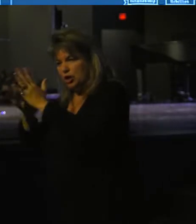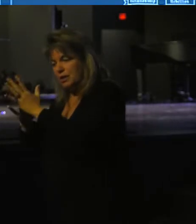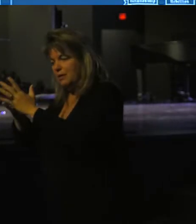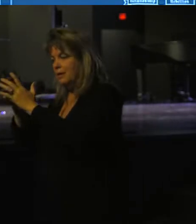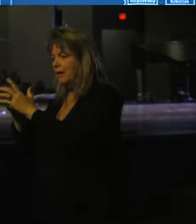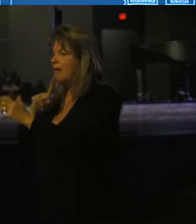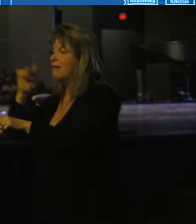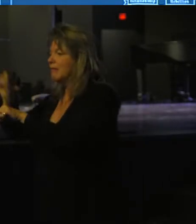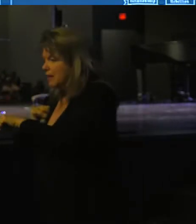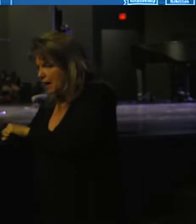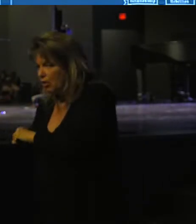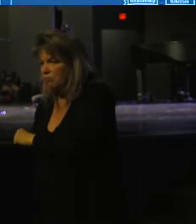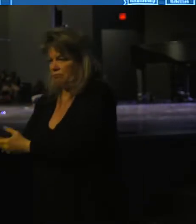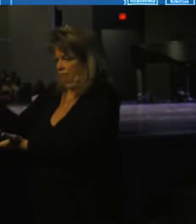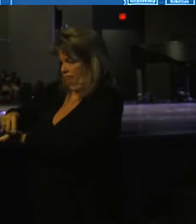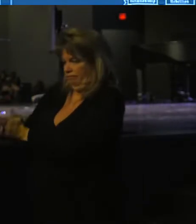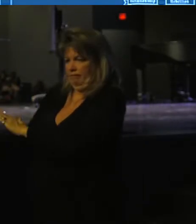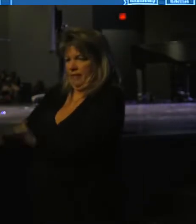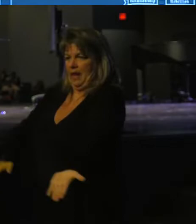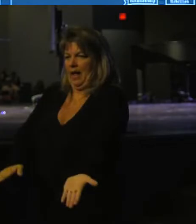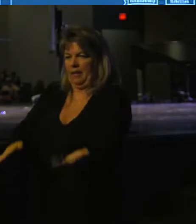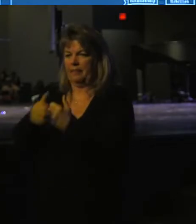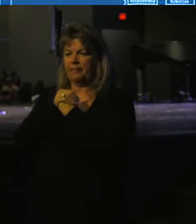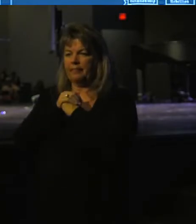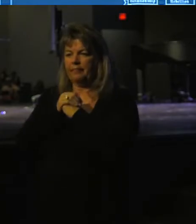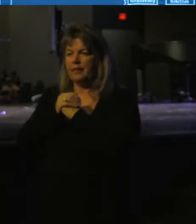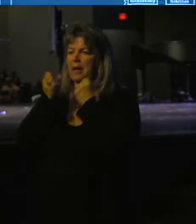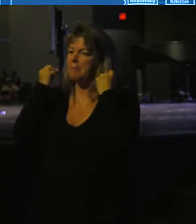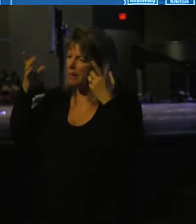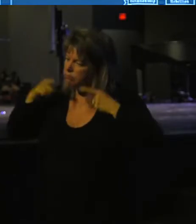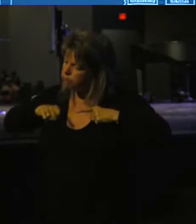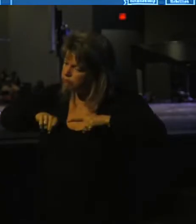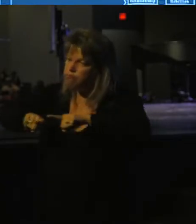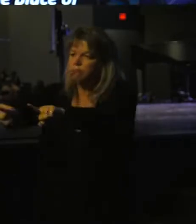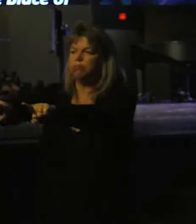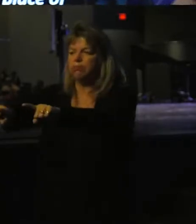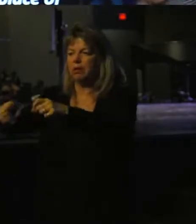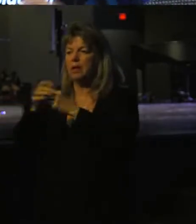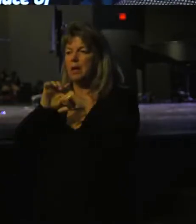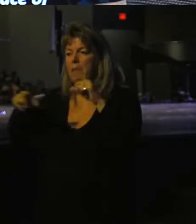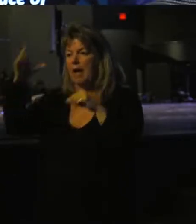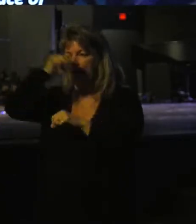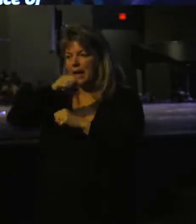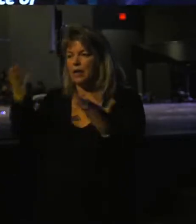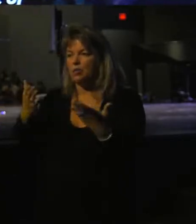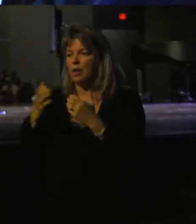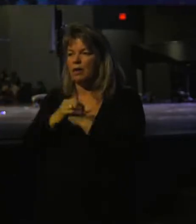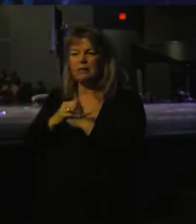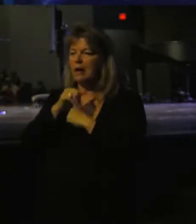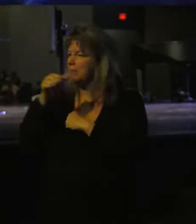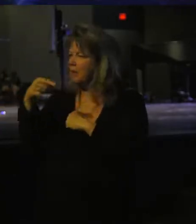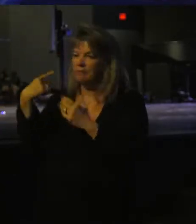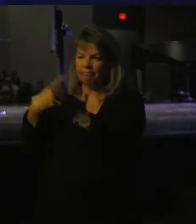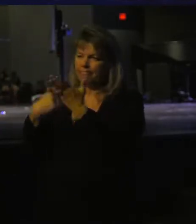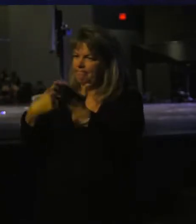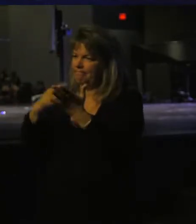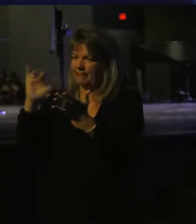literally raising from the dead. There are so many parallels here, but guess what? I'm not even talking about this.